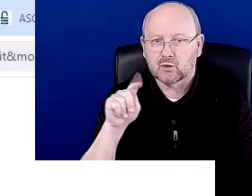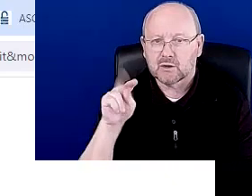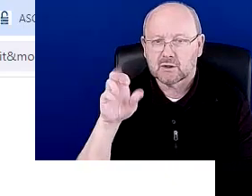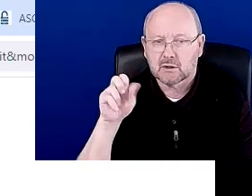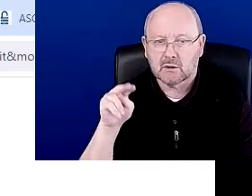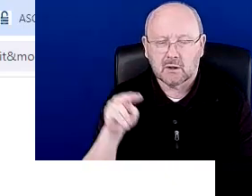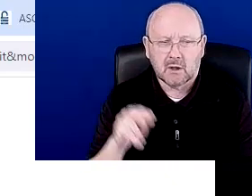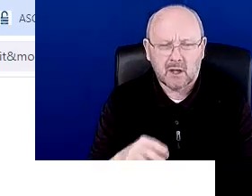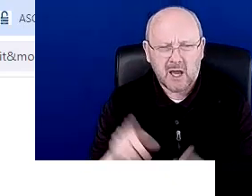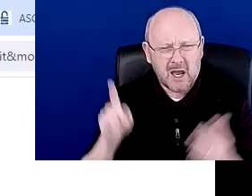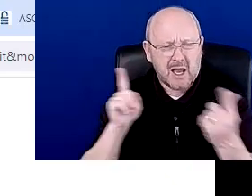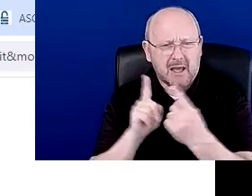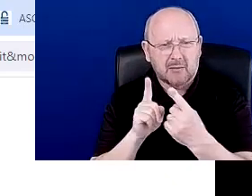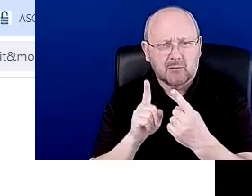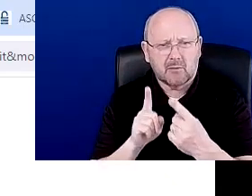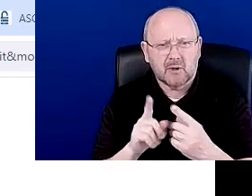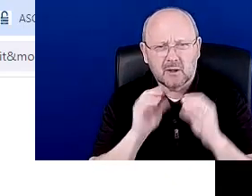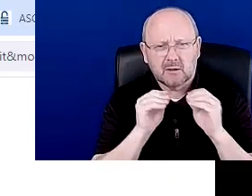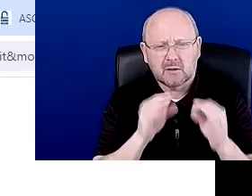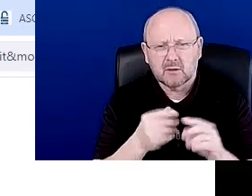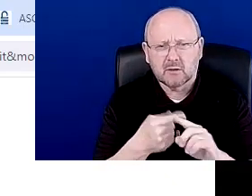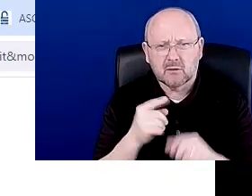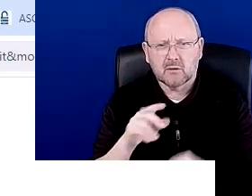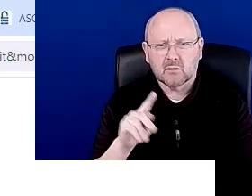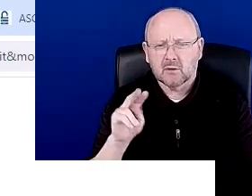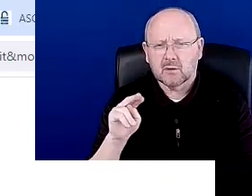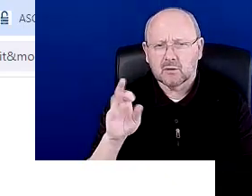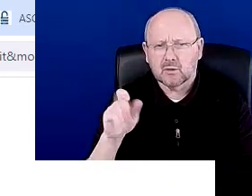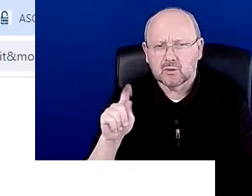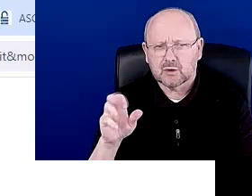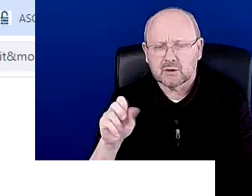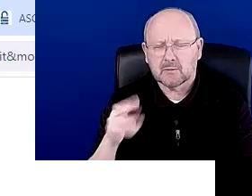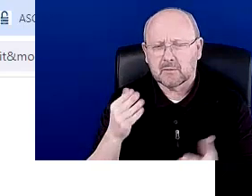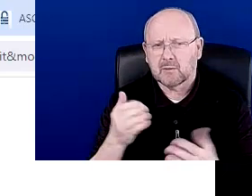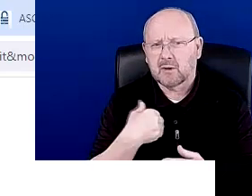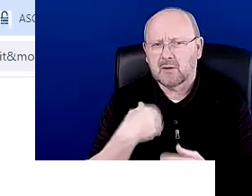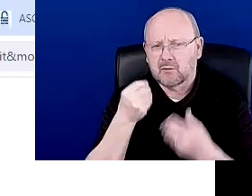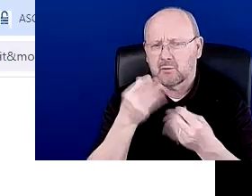instructor at our creative commons boot camp that I might be able to send to. Okay.